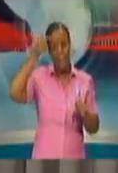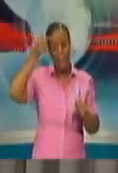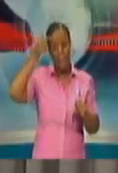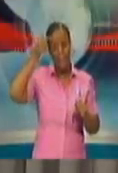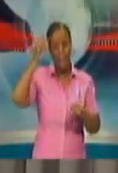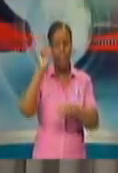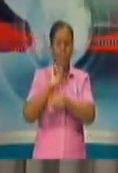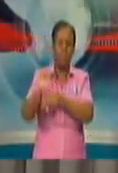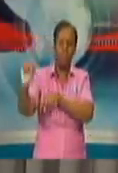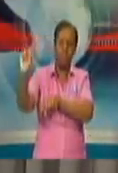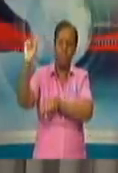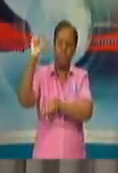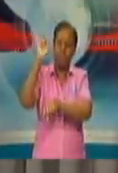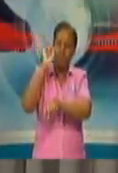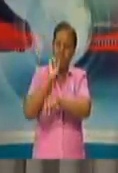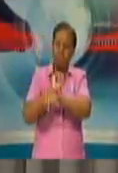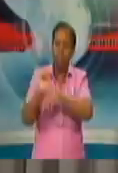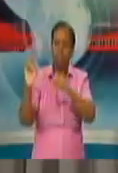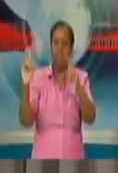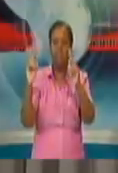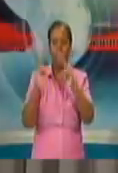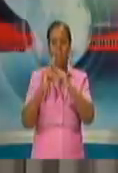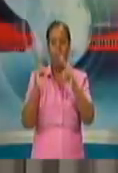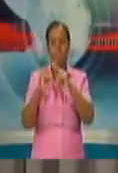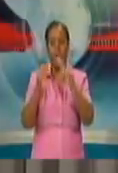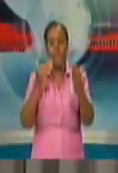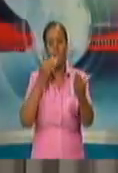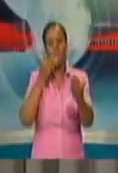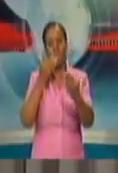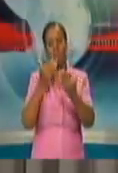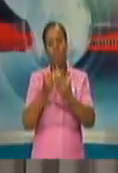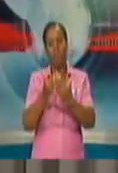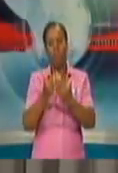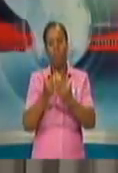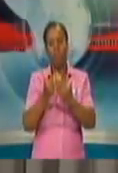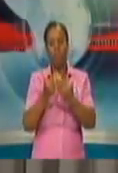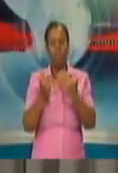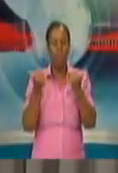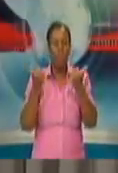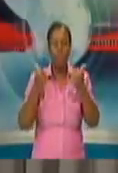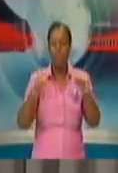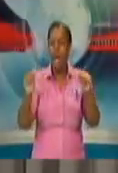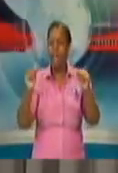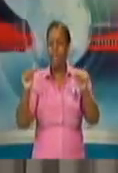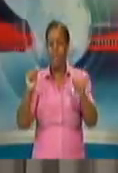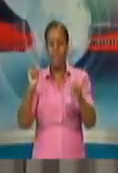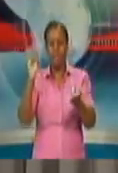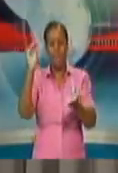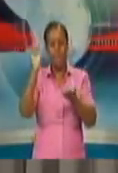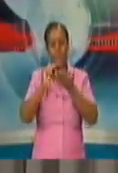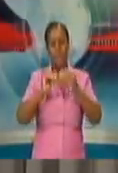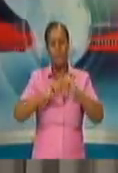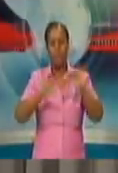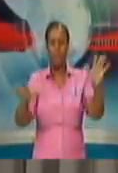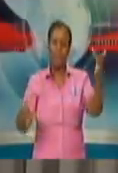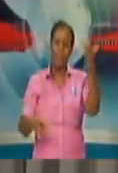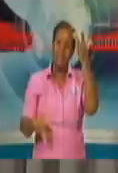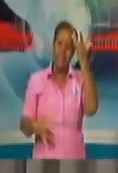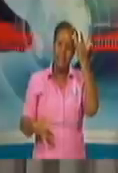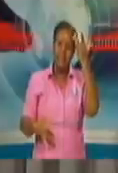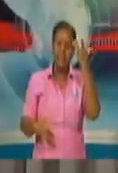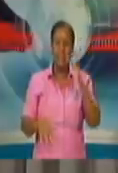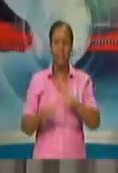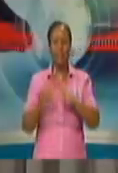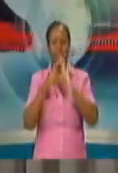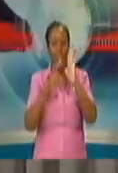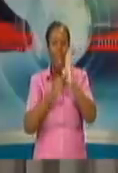proactive in the sense that the containment framework would have been laid with all of the measures, and I need not go into those. But what I